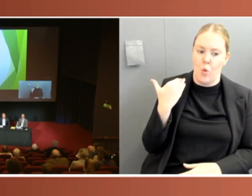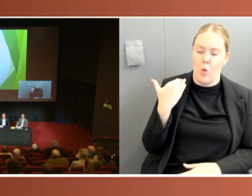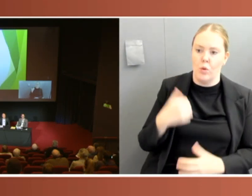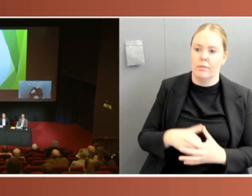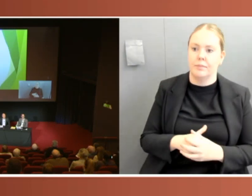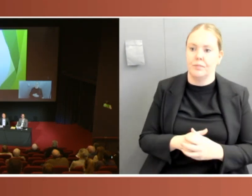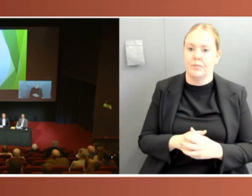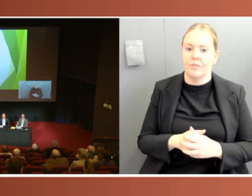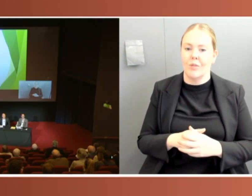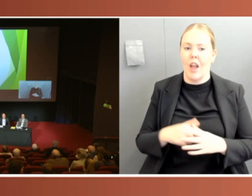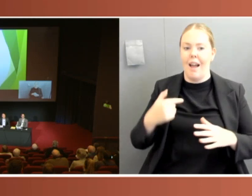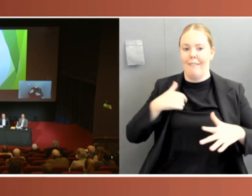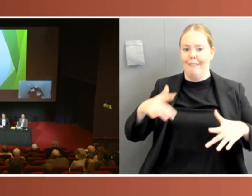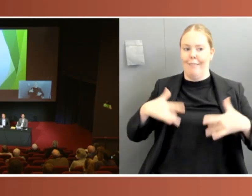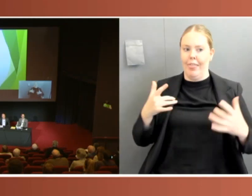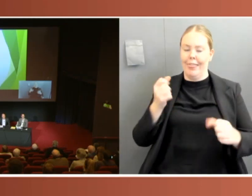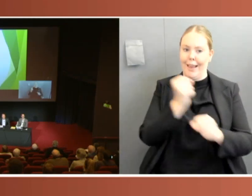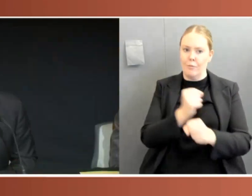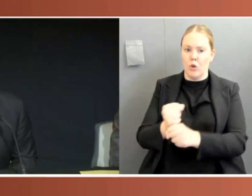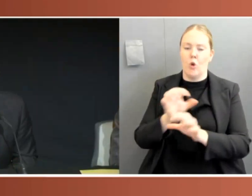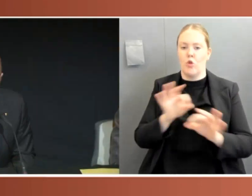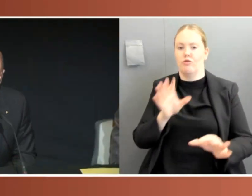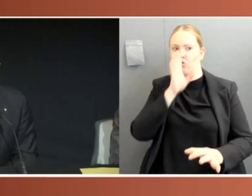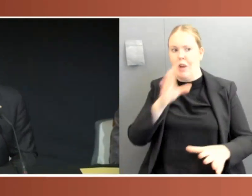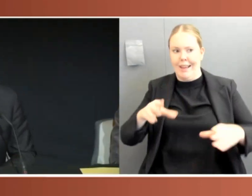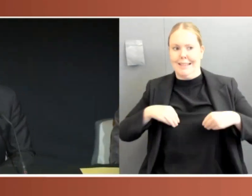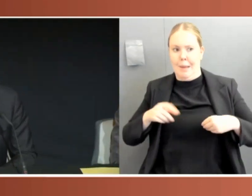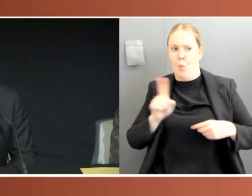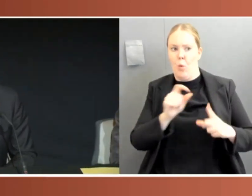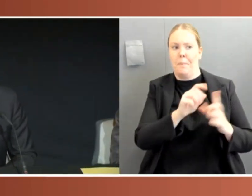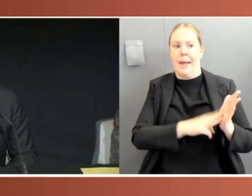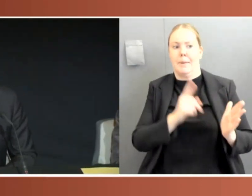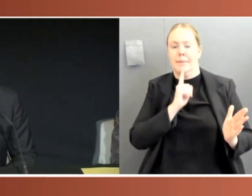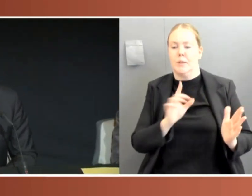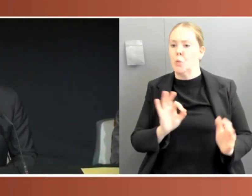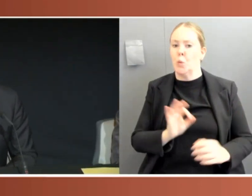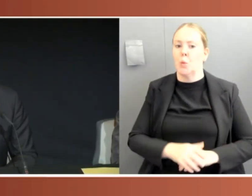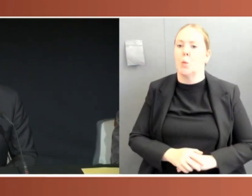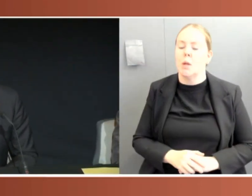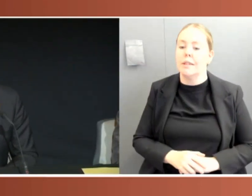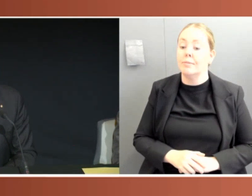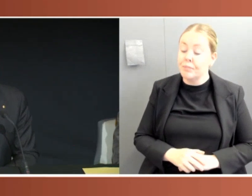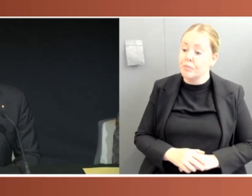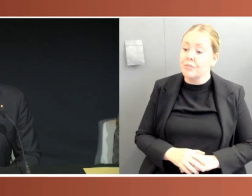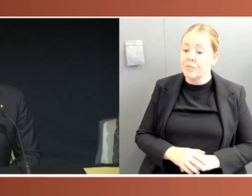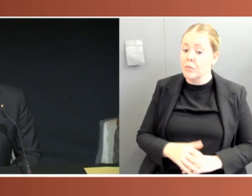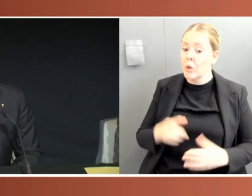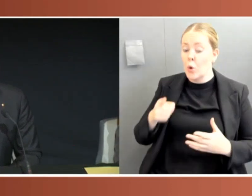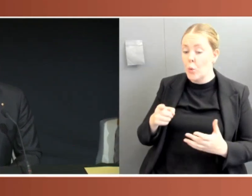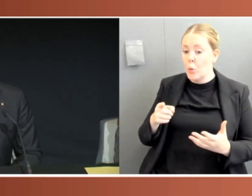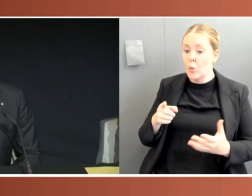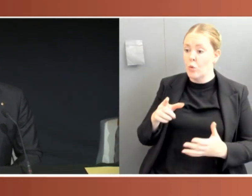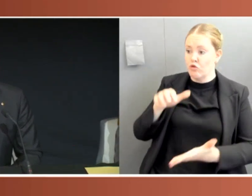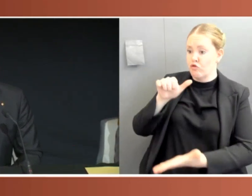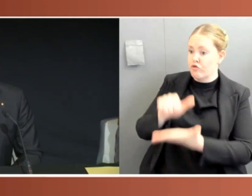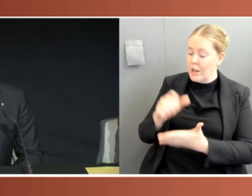from the Prime Minister. Absolutely. And you'd expect a Governor-General would advise and warn. That's right. And we can never